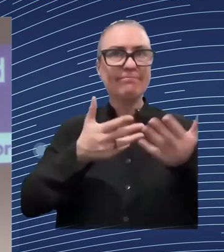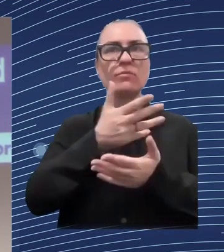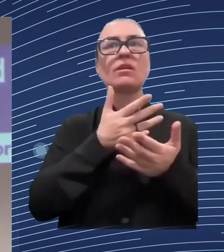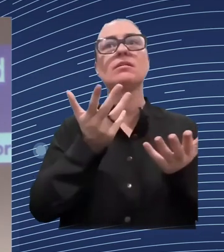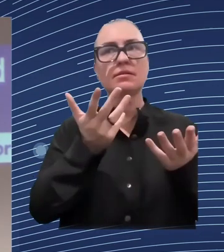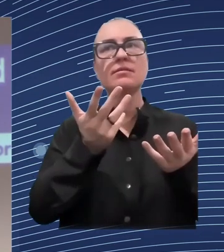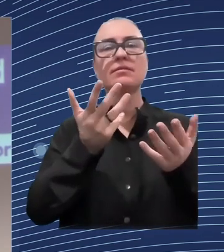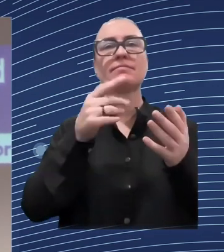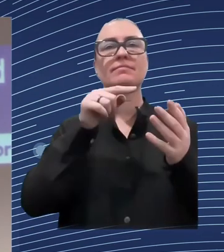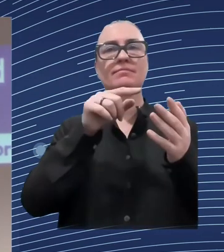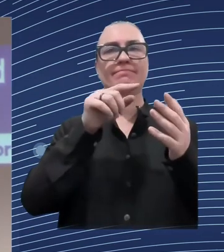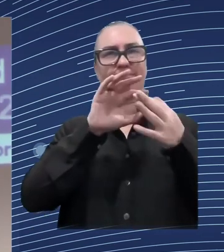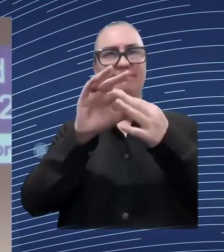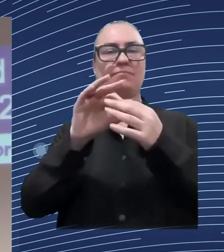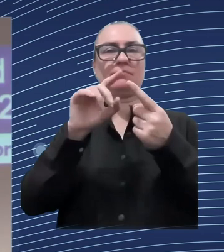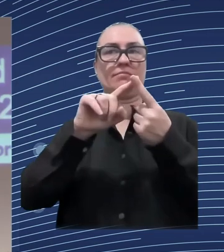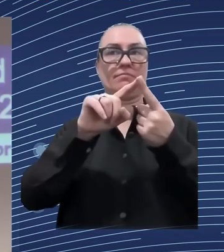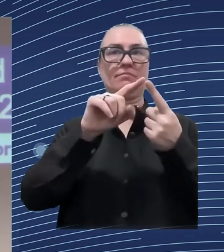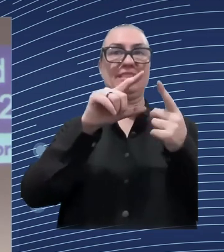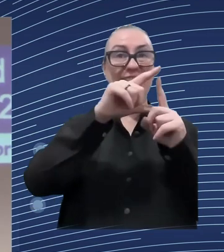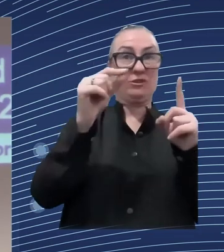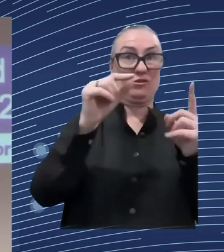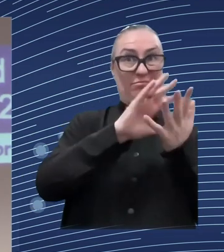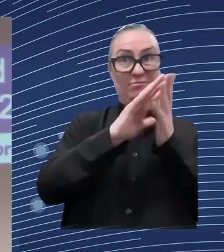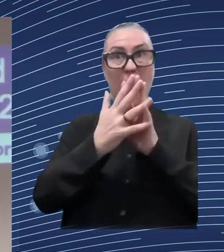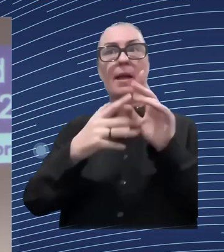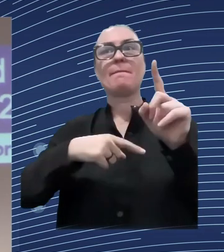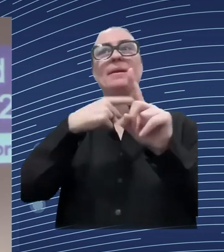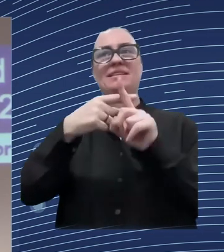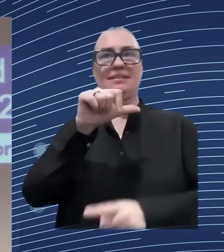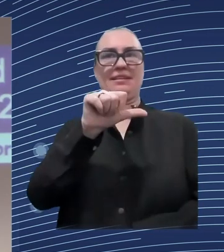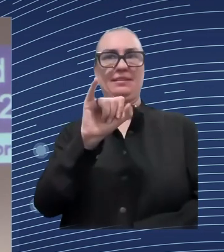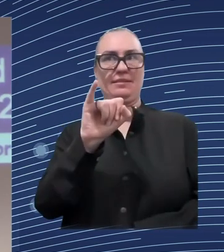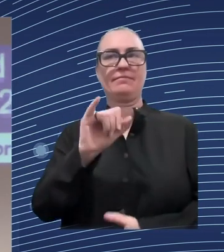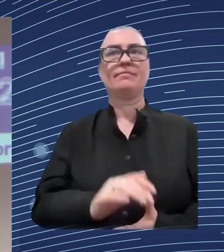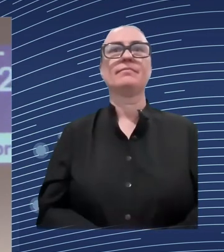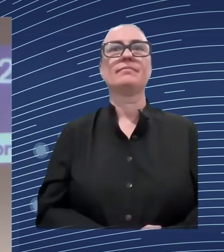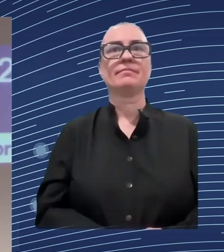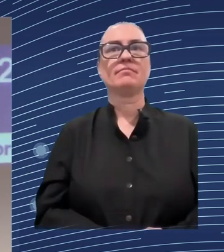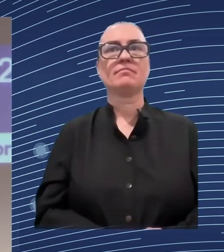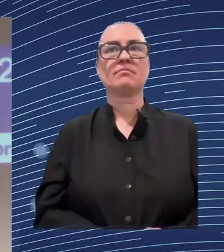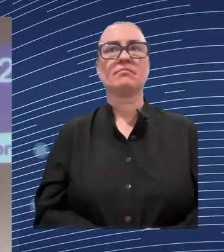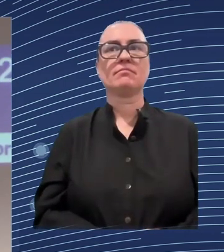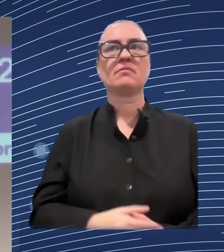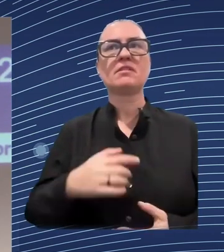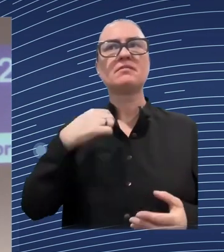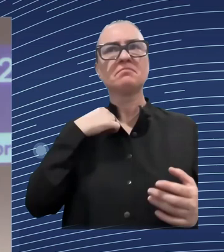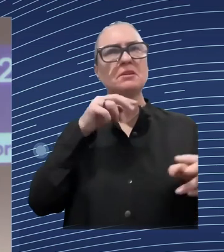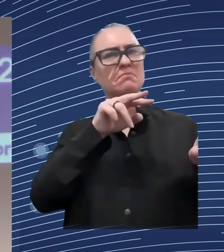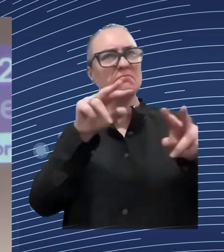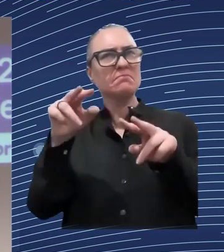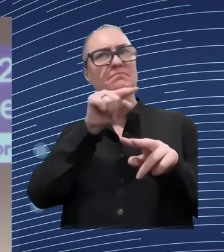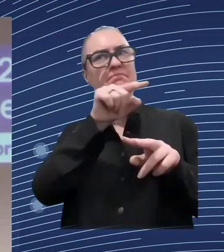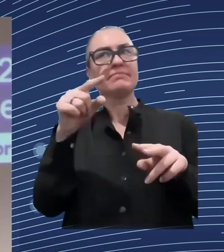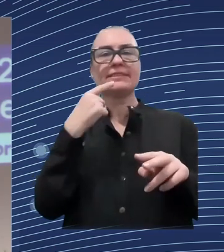So, I think over this period, if you want the digital transformation, it happened, but it was quite smooth.